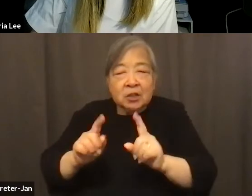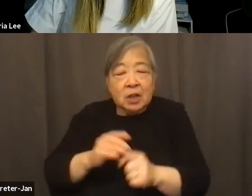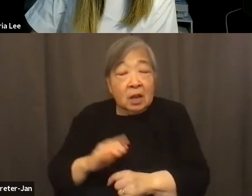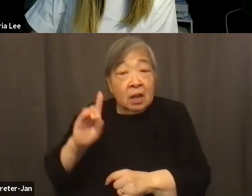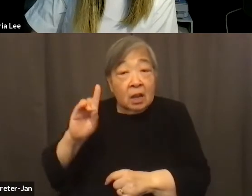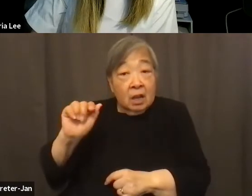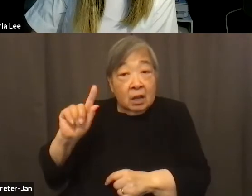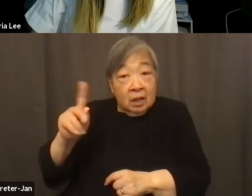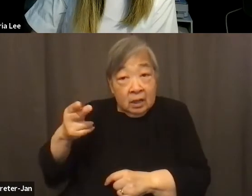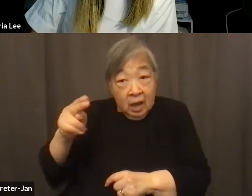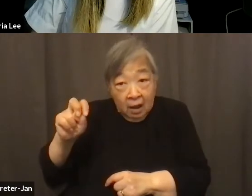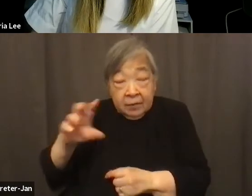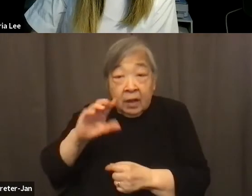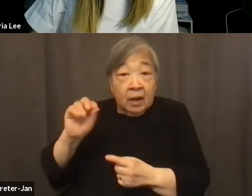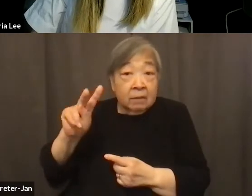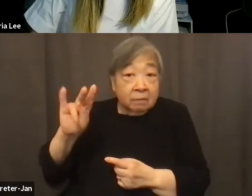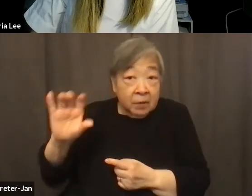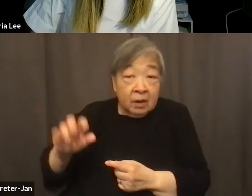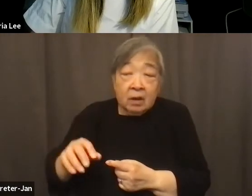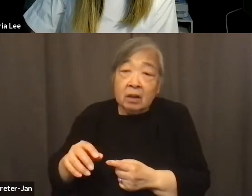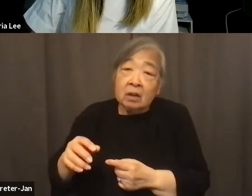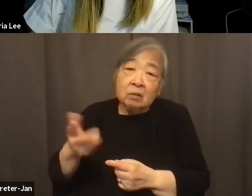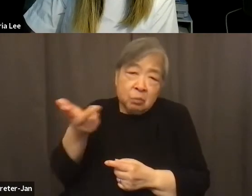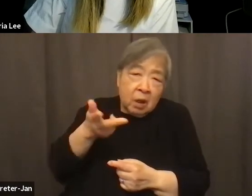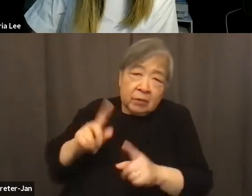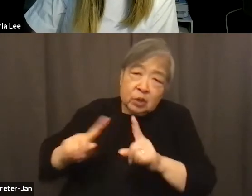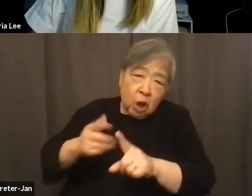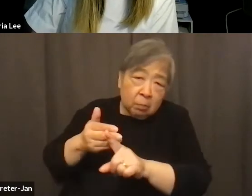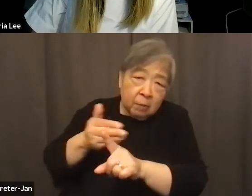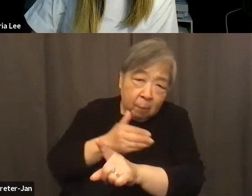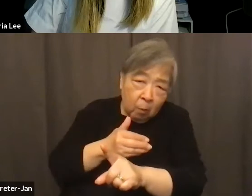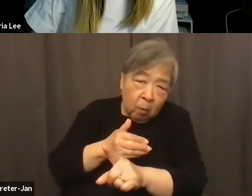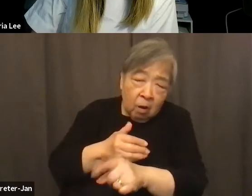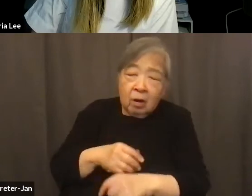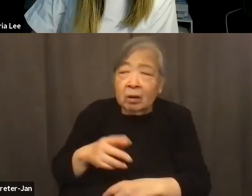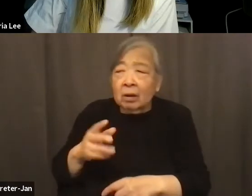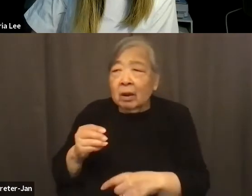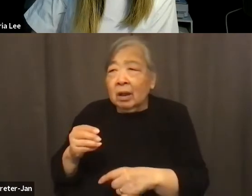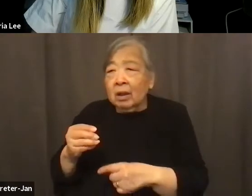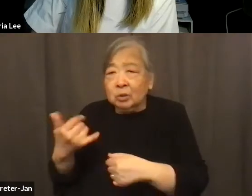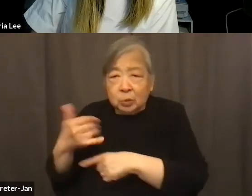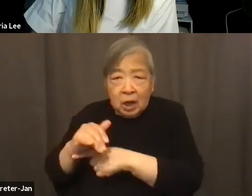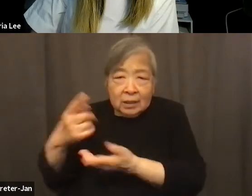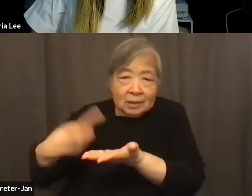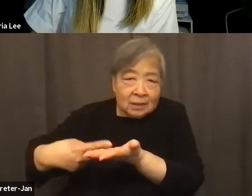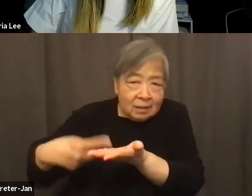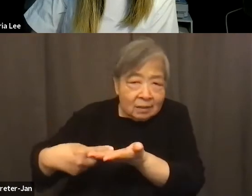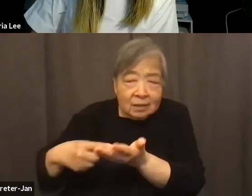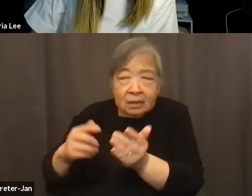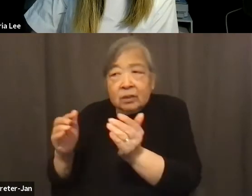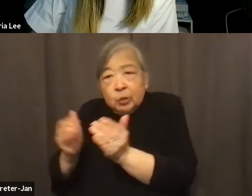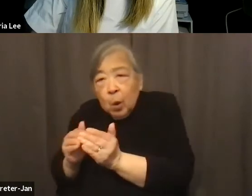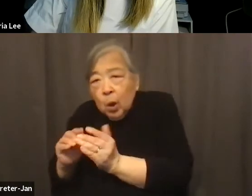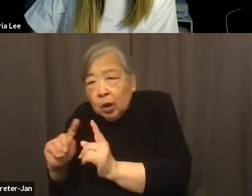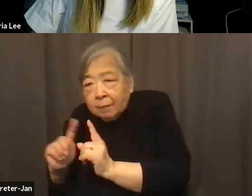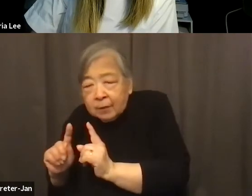and Vic, as we've talked before tonight's event, and as we've been discussing this evening, both in our smaller conversations,